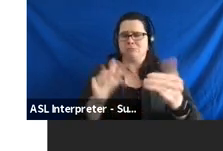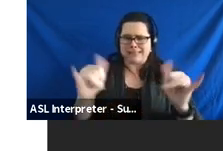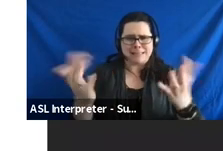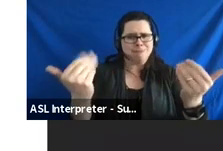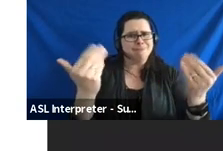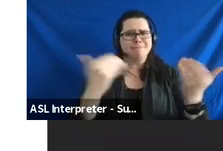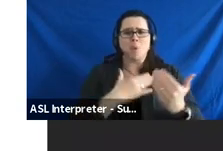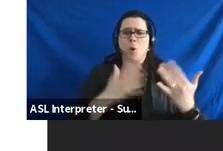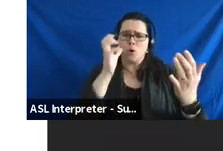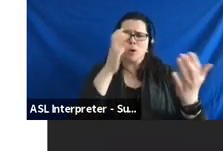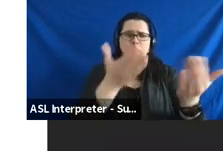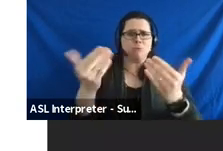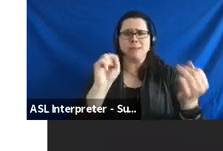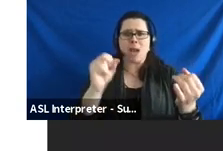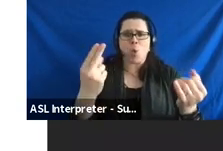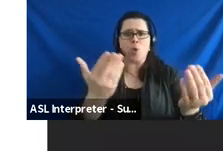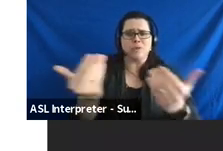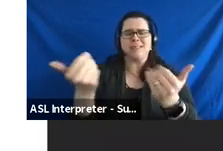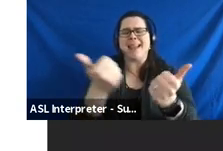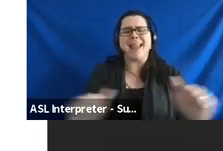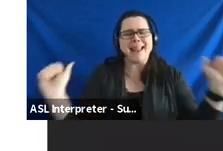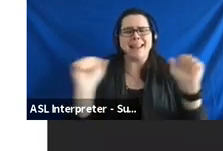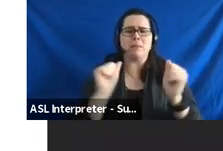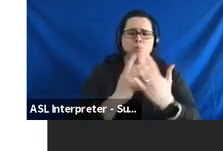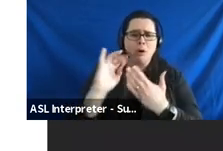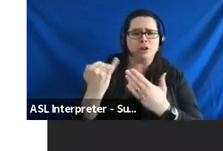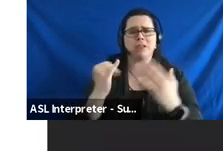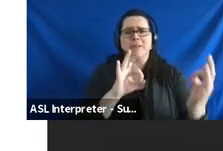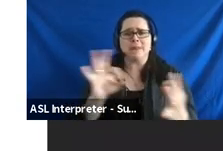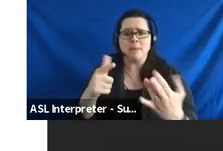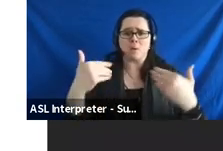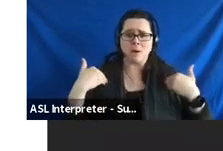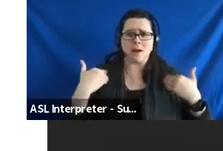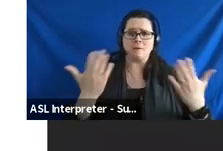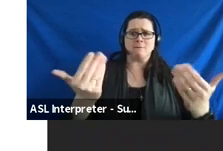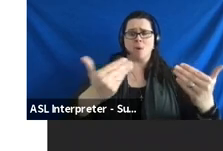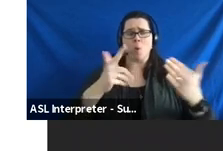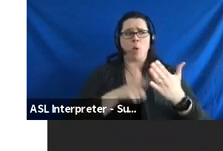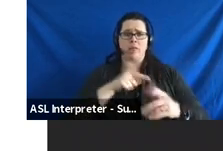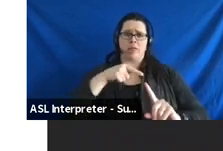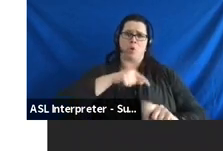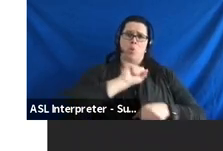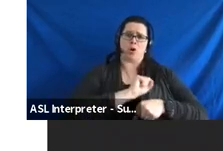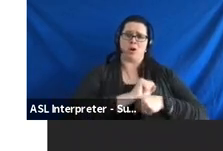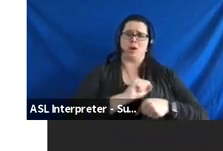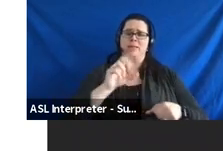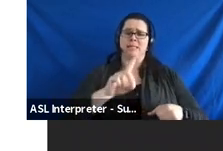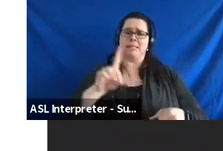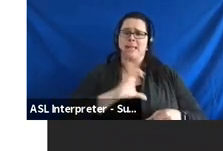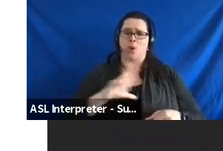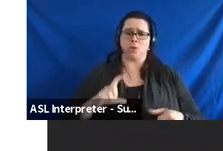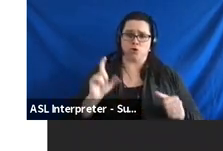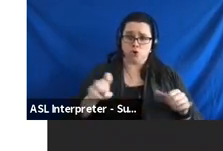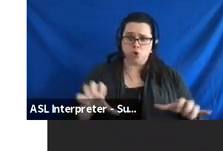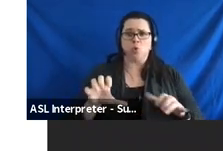stakeholders about any projects or input that they want to give about what the work is that the council's doing. So,